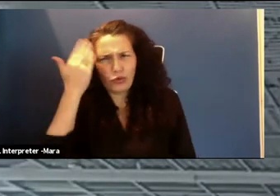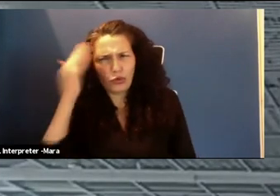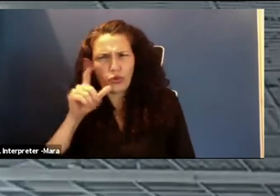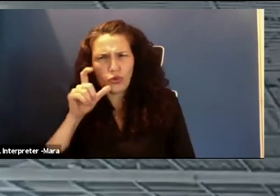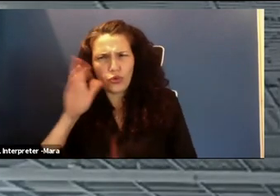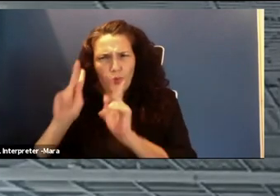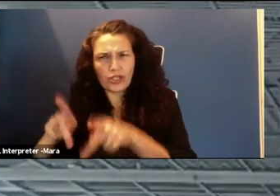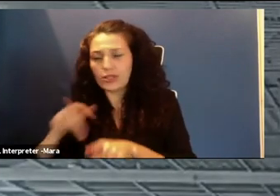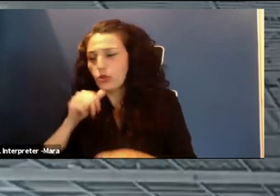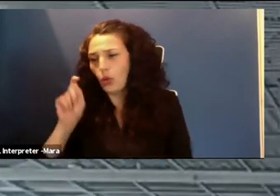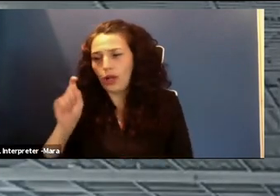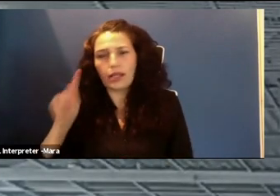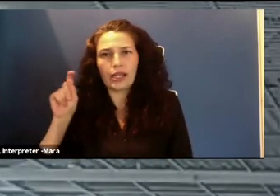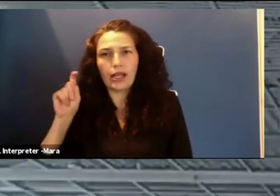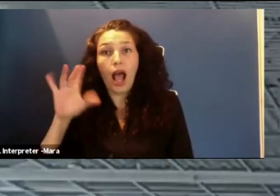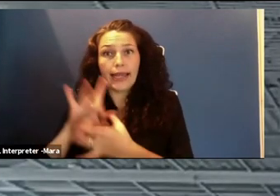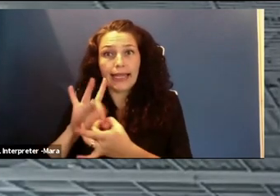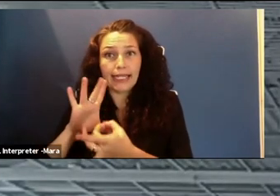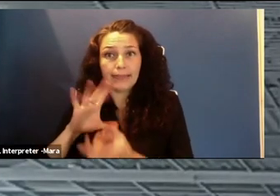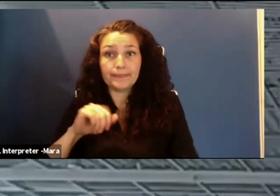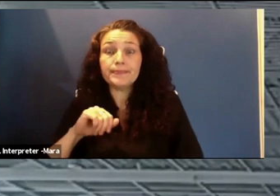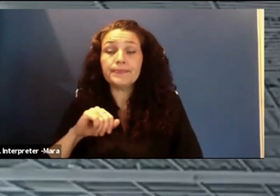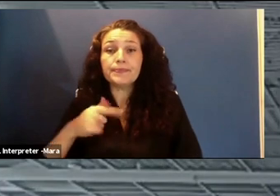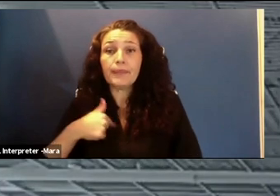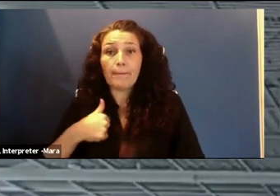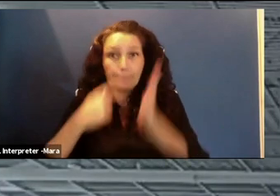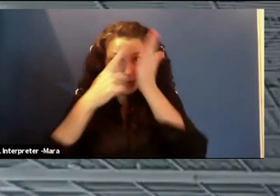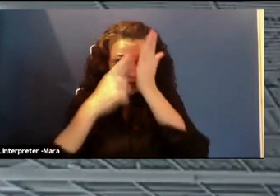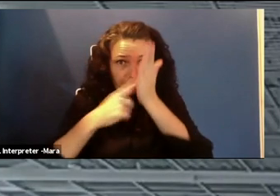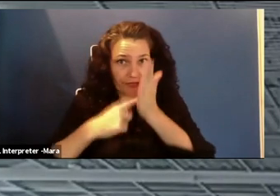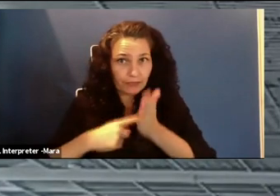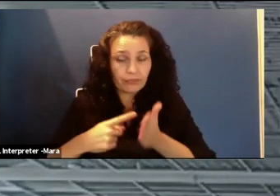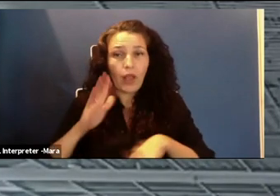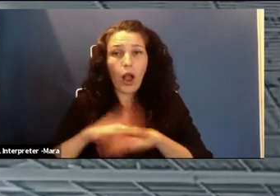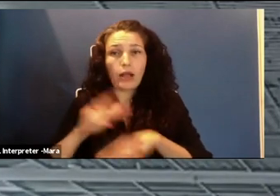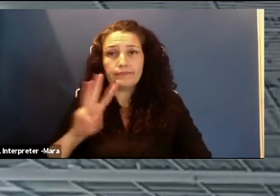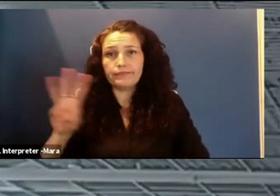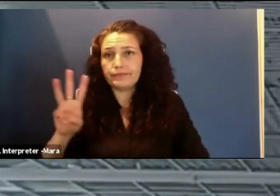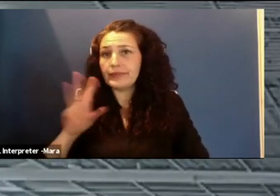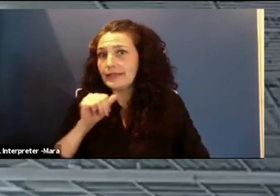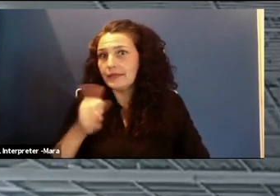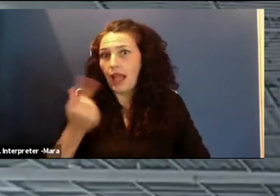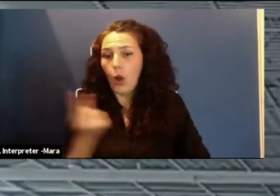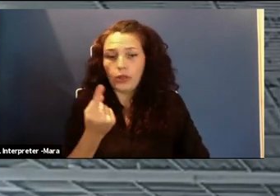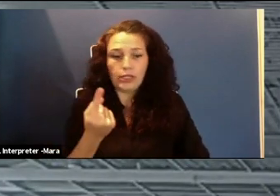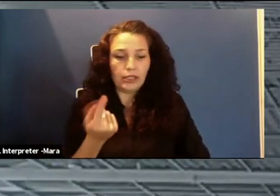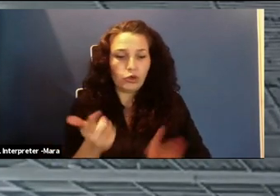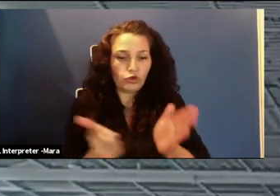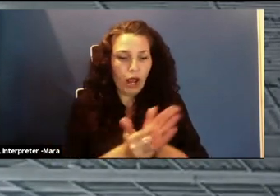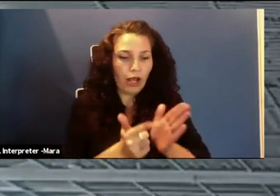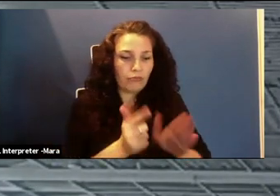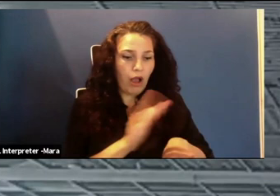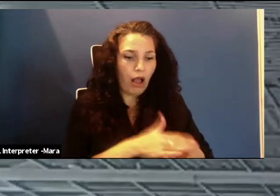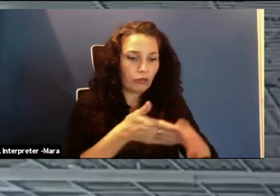I am an investigator of the internet. Crime doesn't just happen on the streets. It's happening on your phone, your